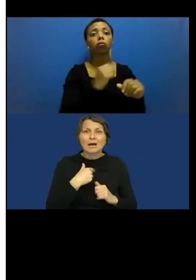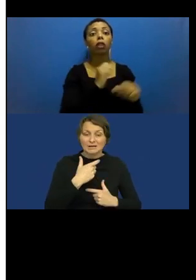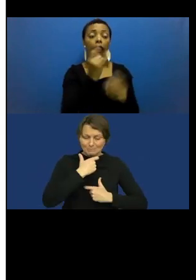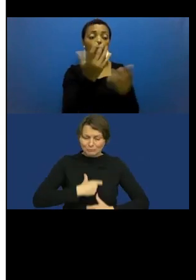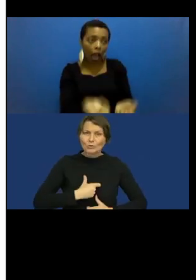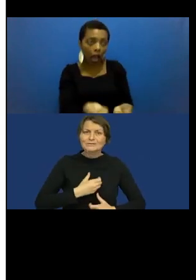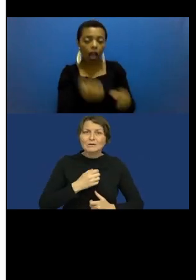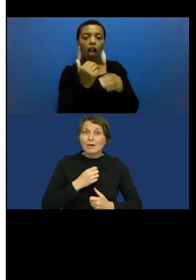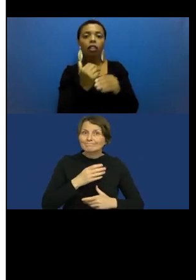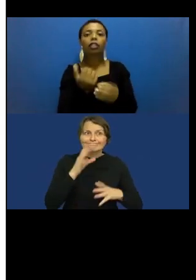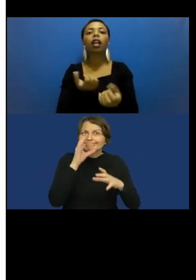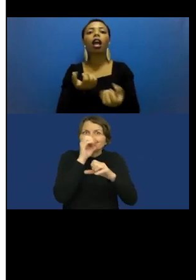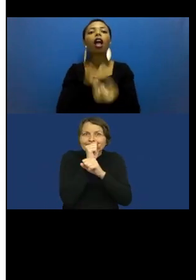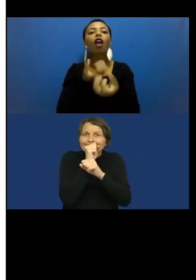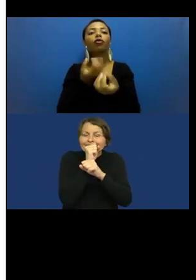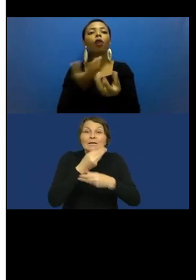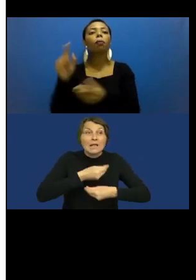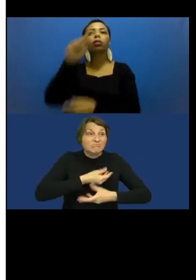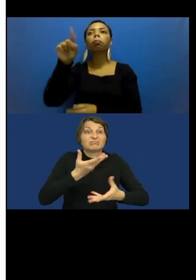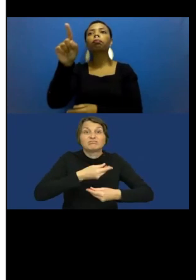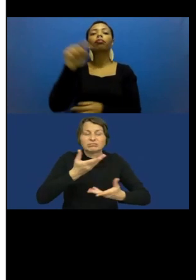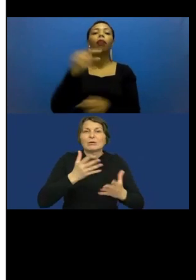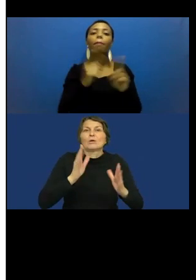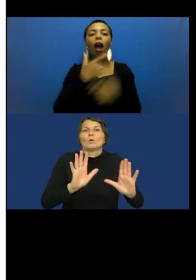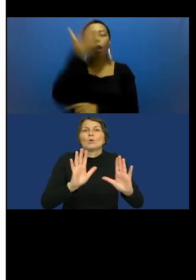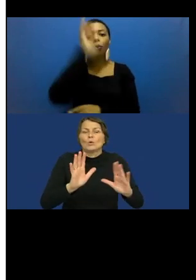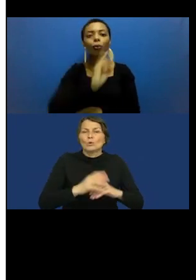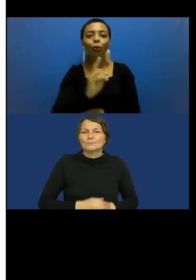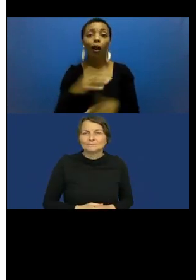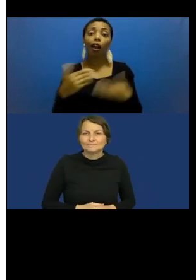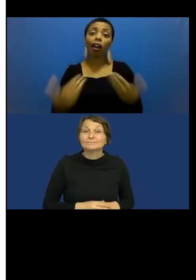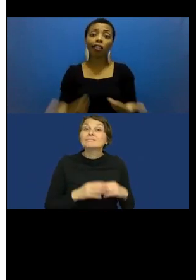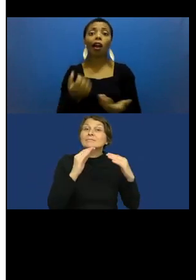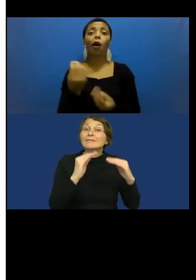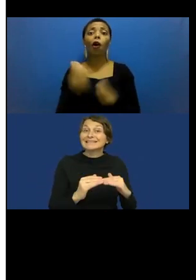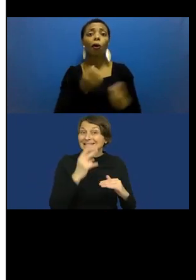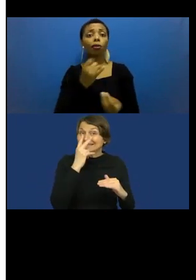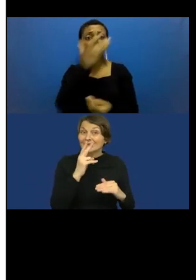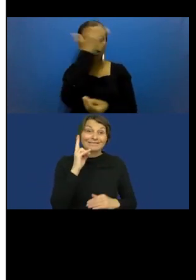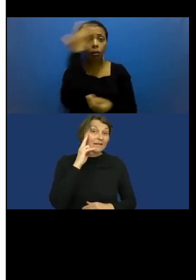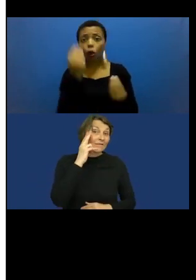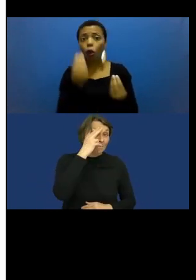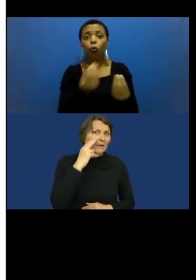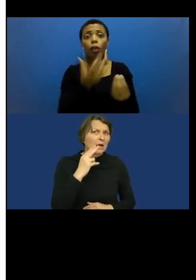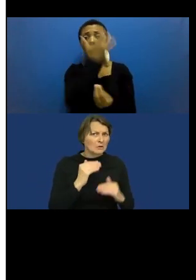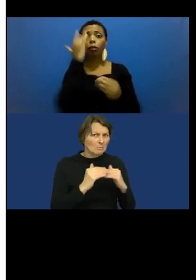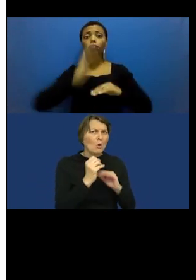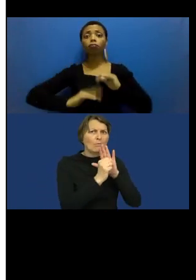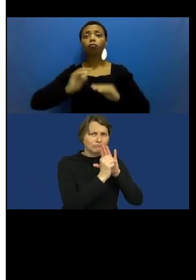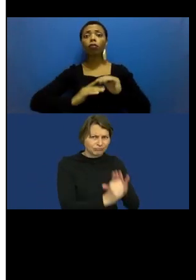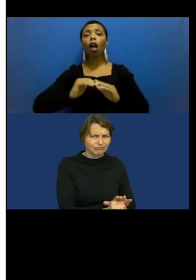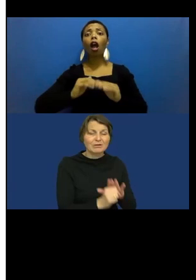Evidence of AI discrimination against disabled people shows that it is not neatly equivalent to gender or race